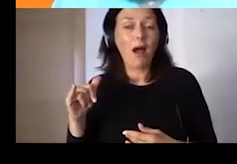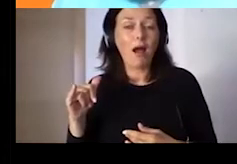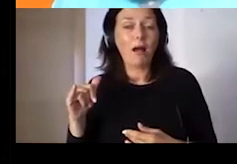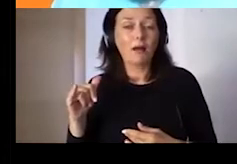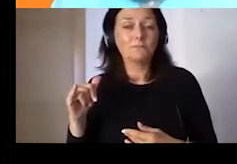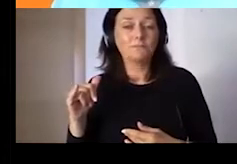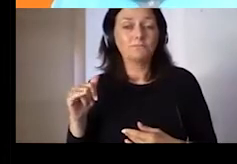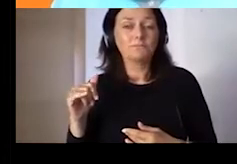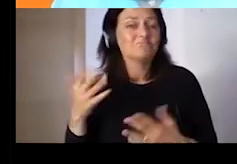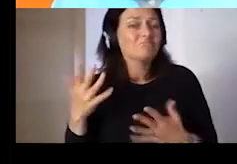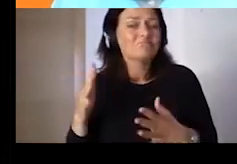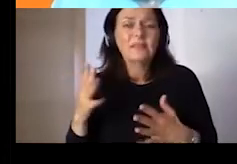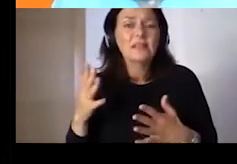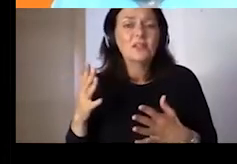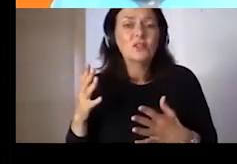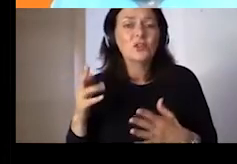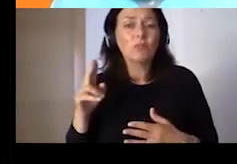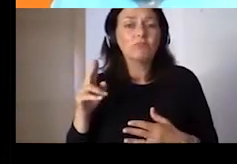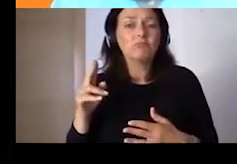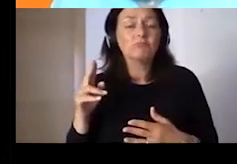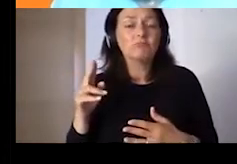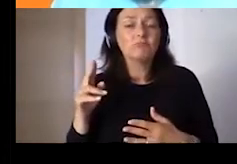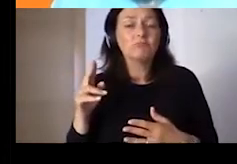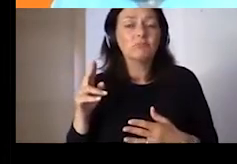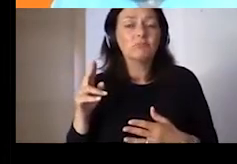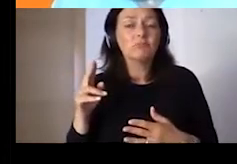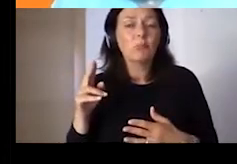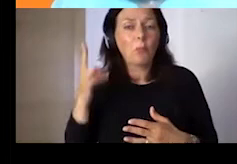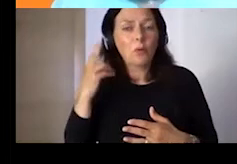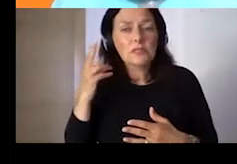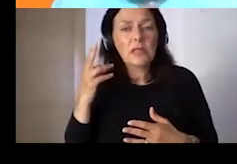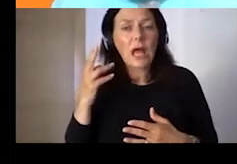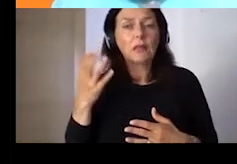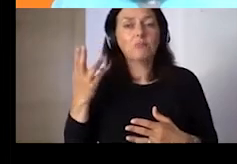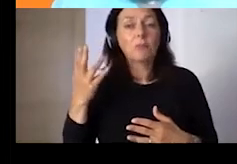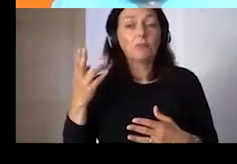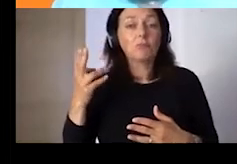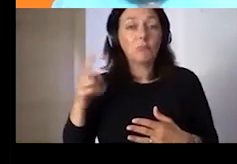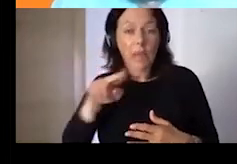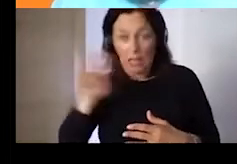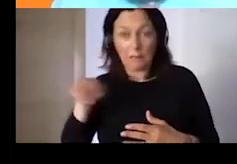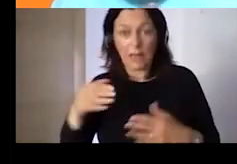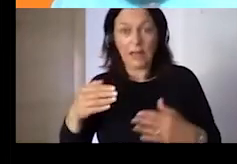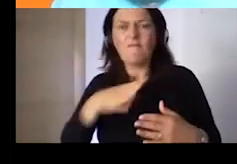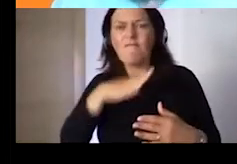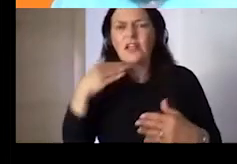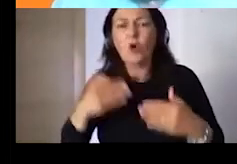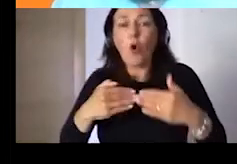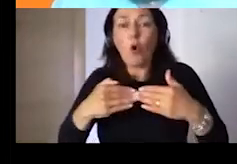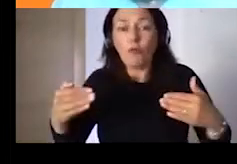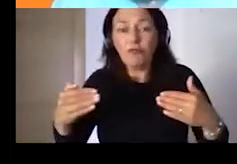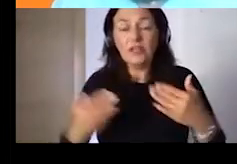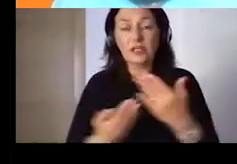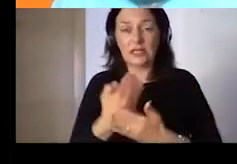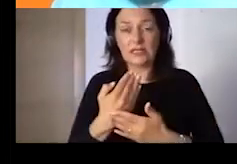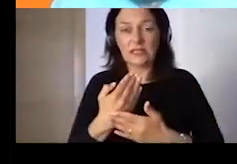or maybe just personally have very strong level of resistance in using the Internet. They are now used to the